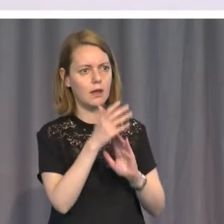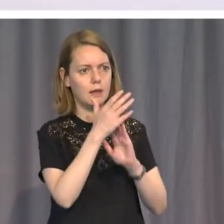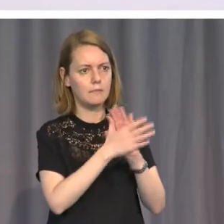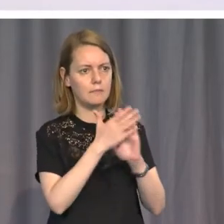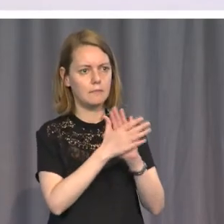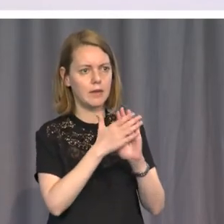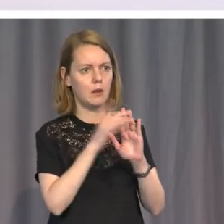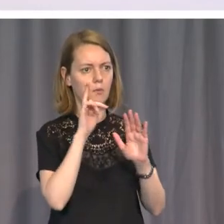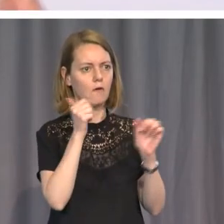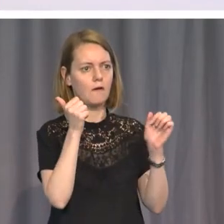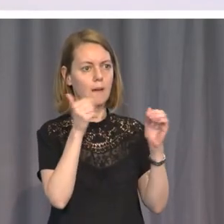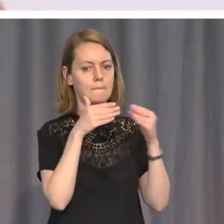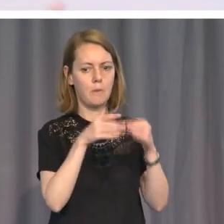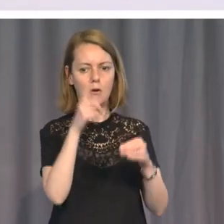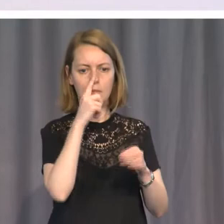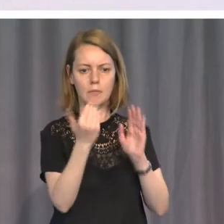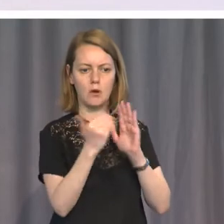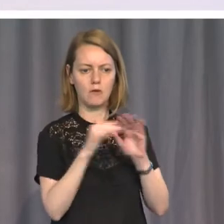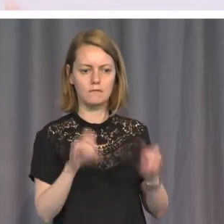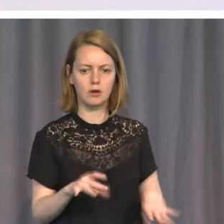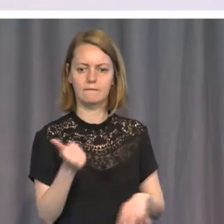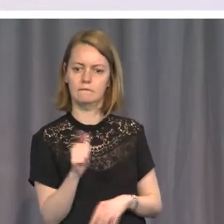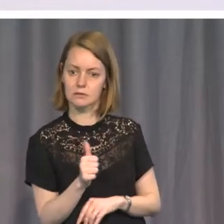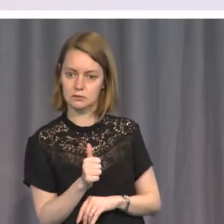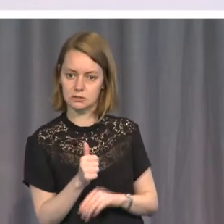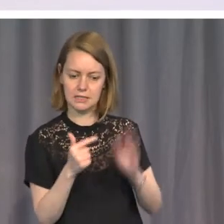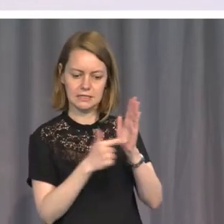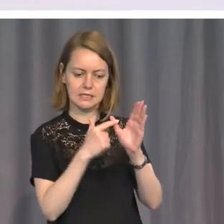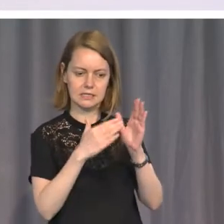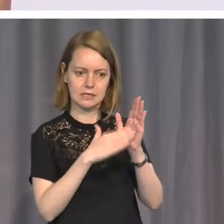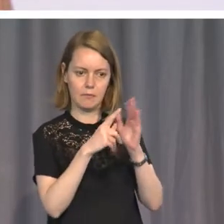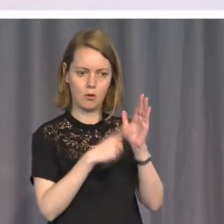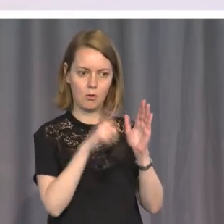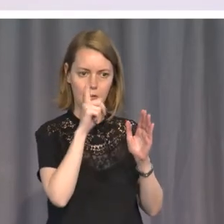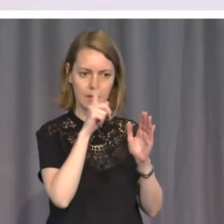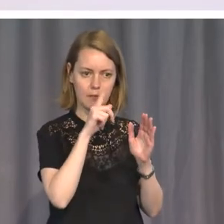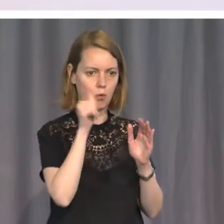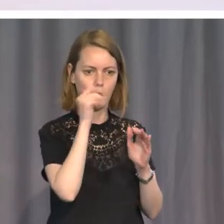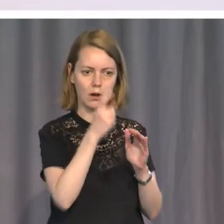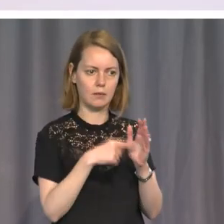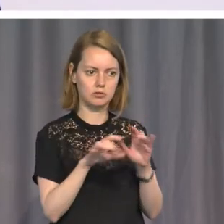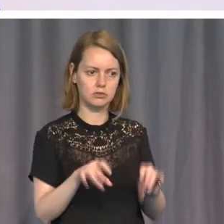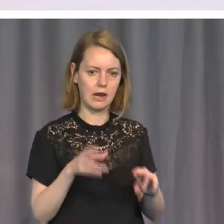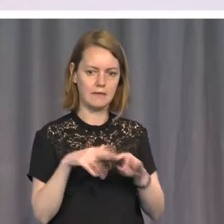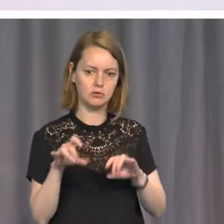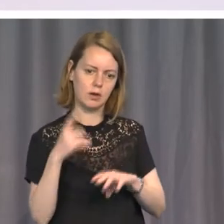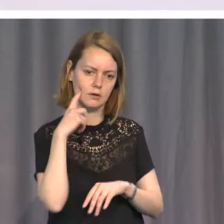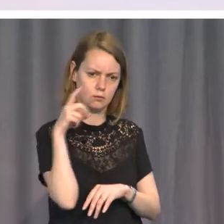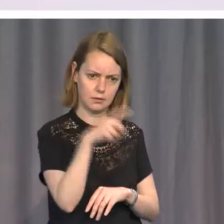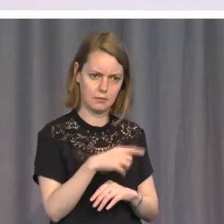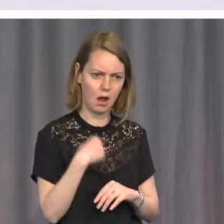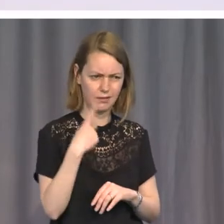Now, I think this is a very foolish and actually very ignorant approach for two reasons. Firstly, because